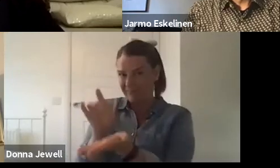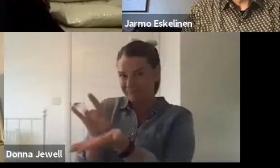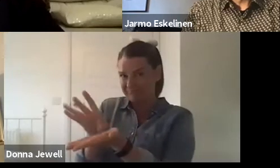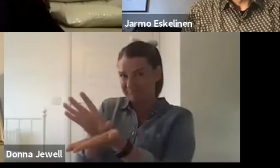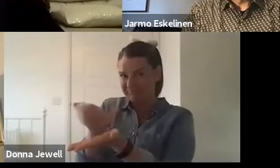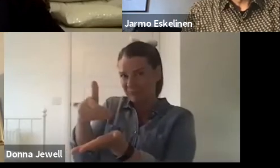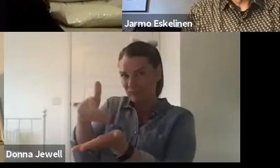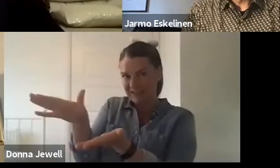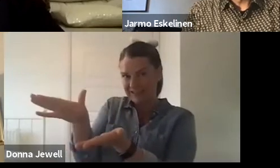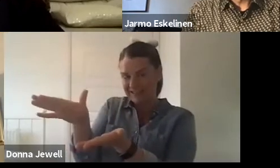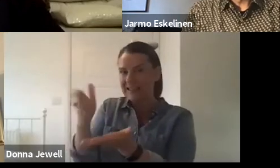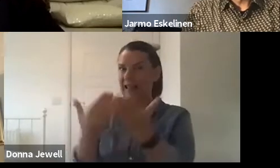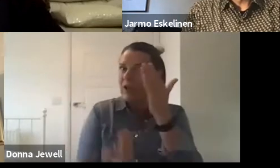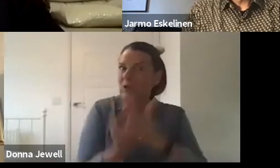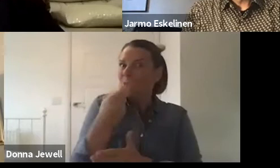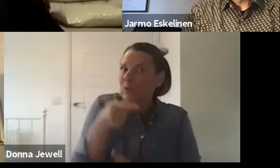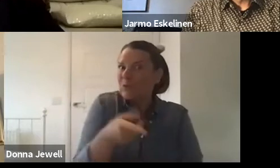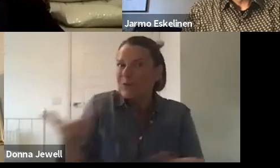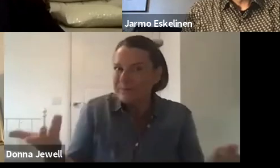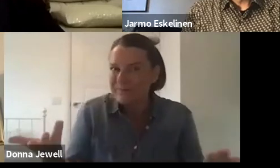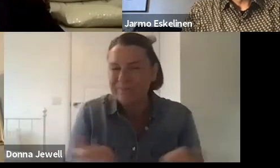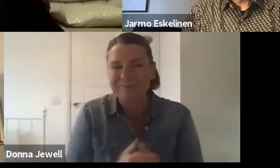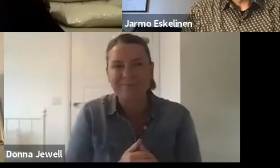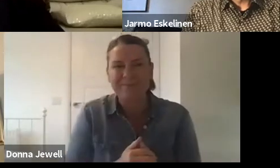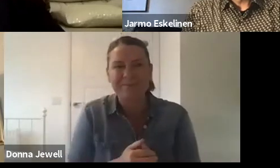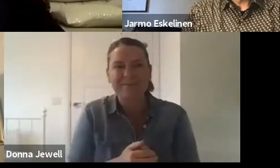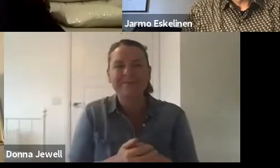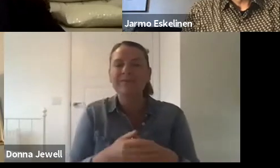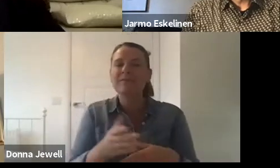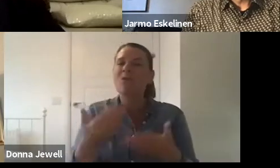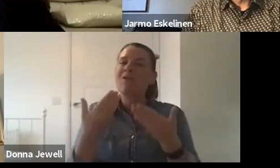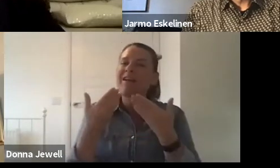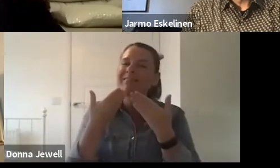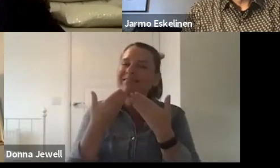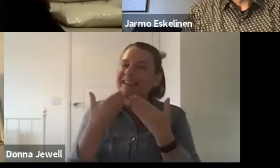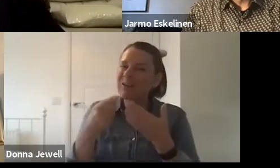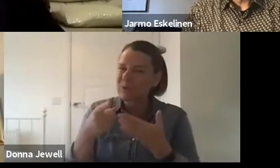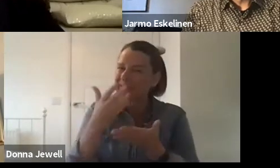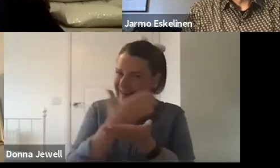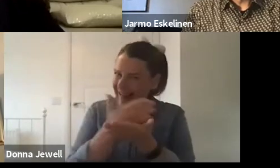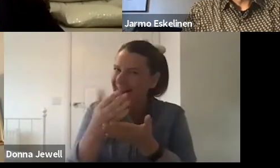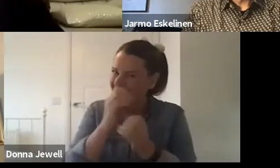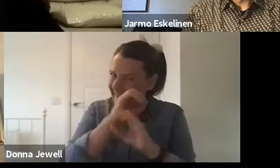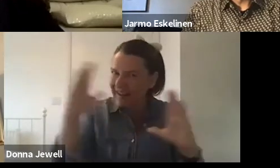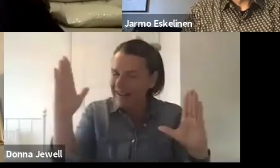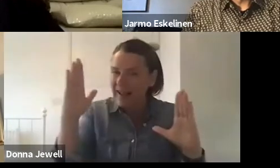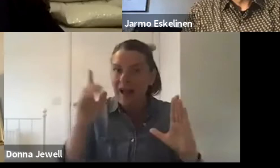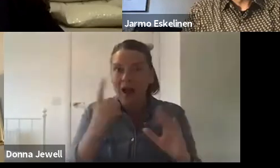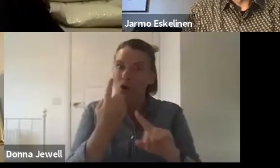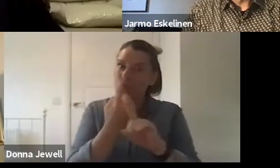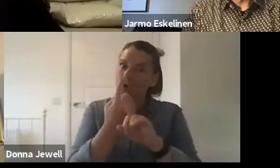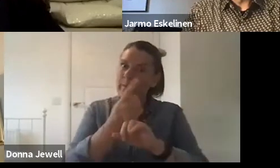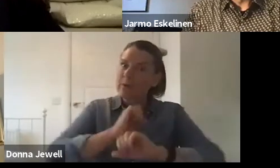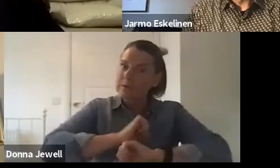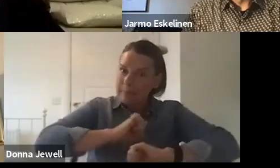three things to throw into the mix. Thank you, Birch. It's really clear. And just linking your point about space. One of our panelists in a previous